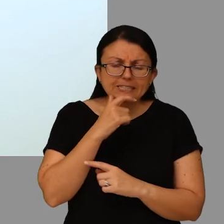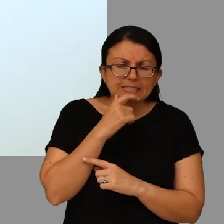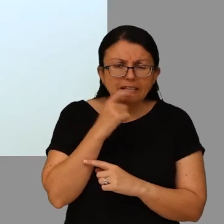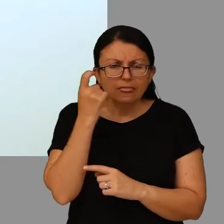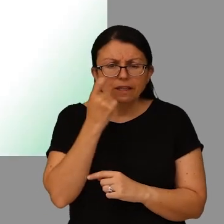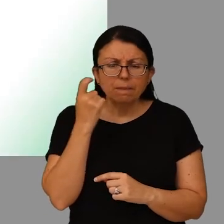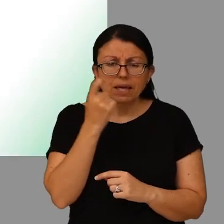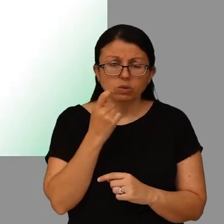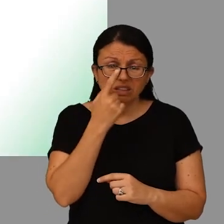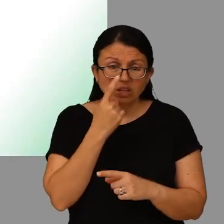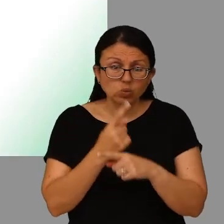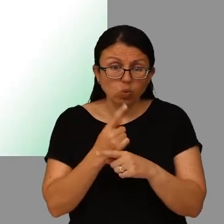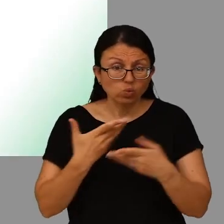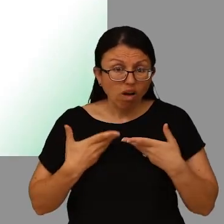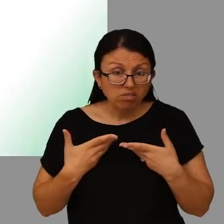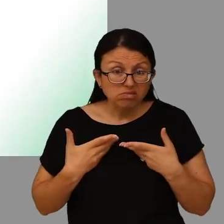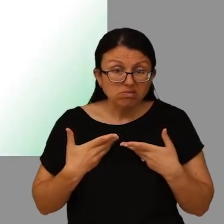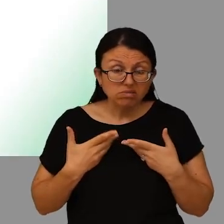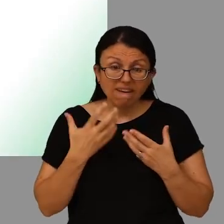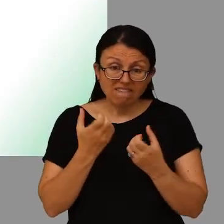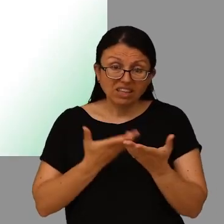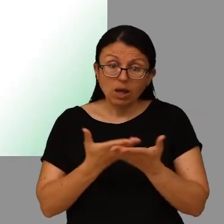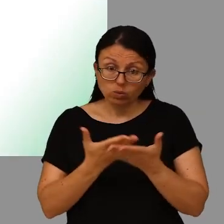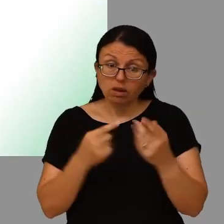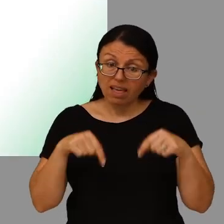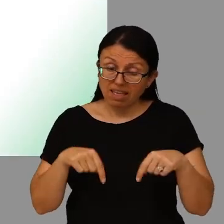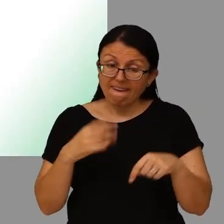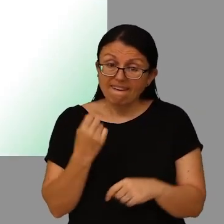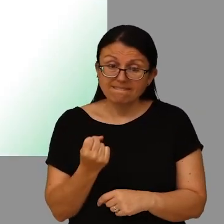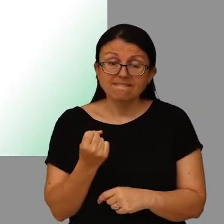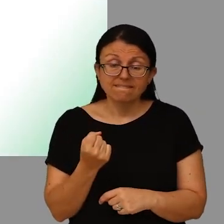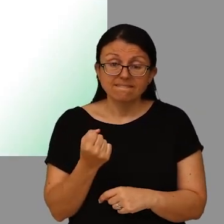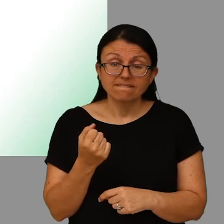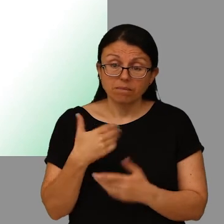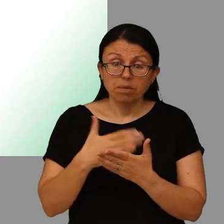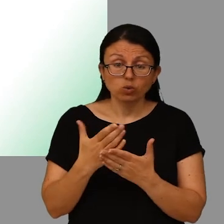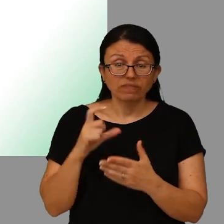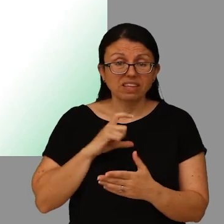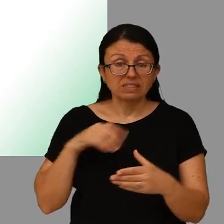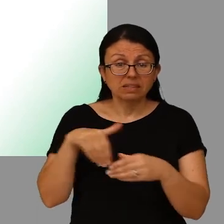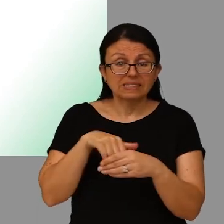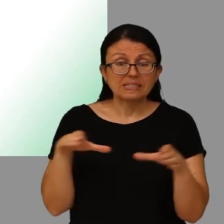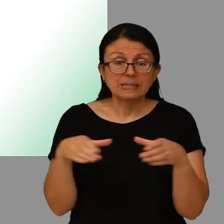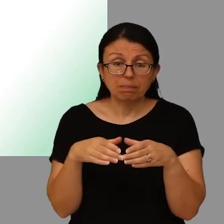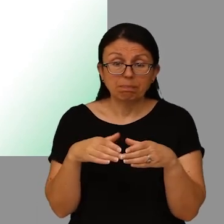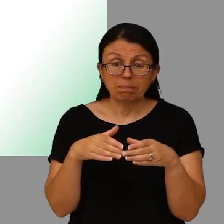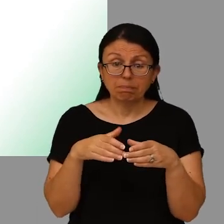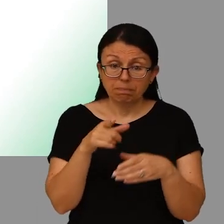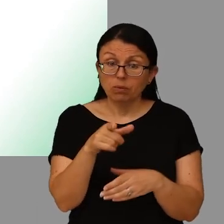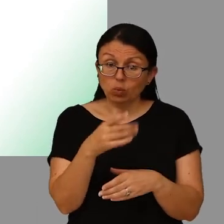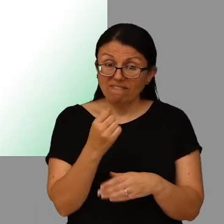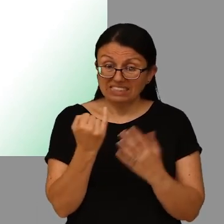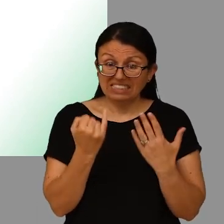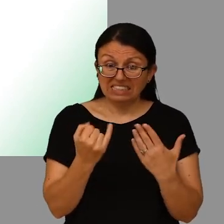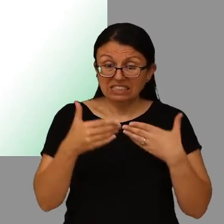afield. You can talk to us. We do have a counsellor here as part of the cancer team and you are entitled